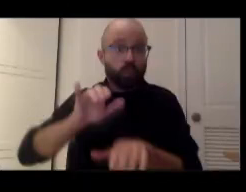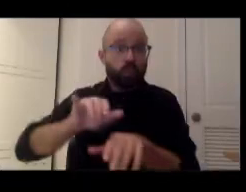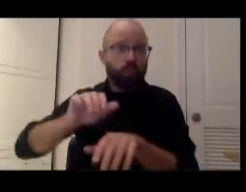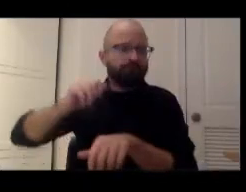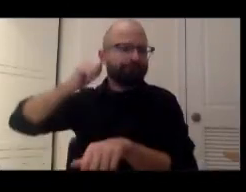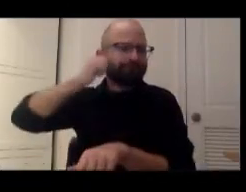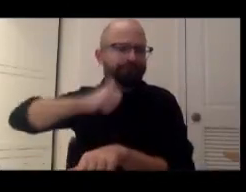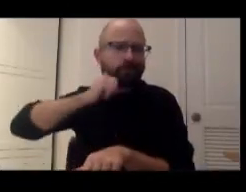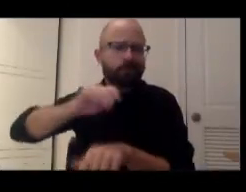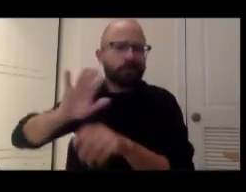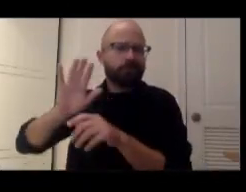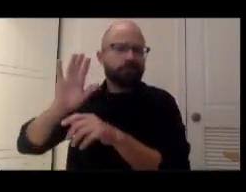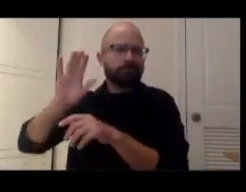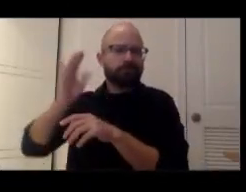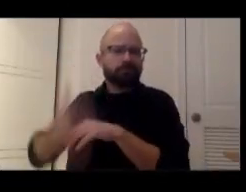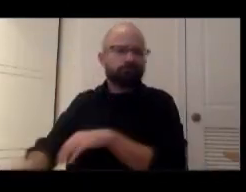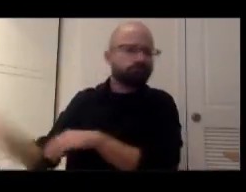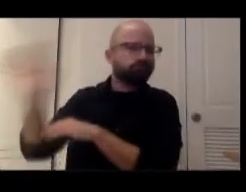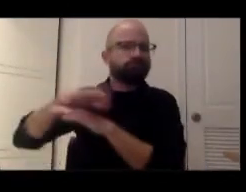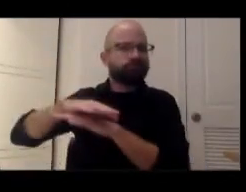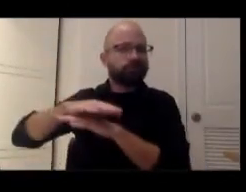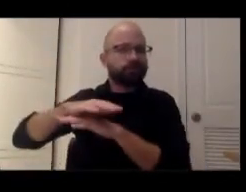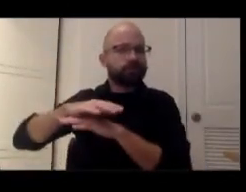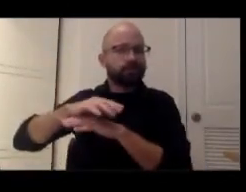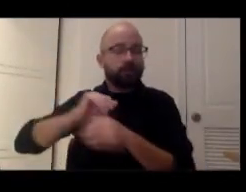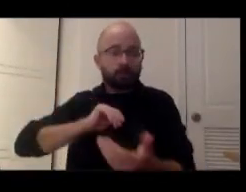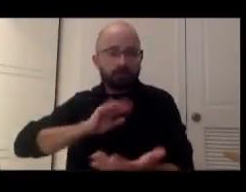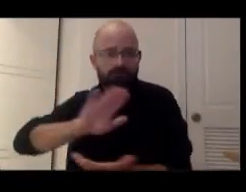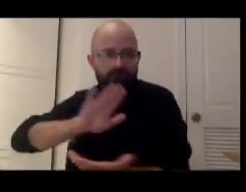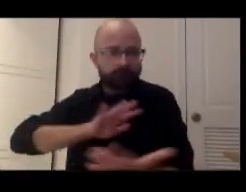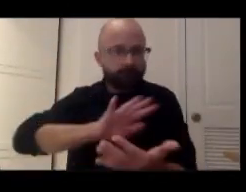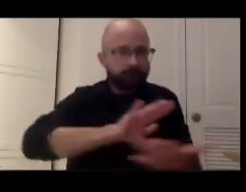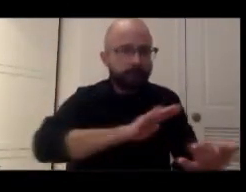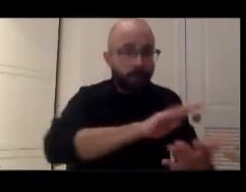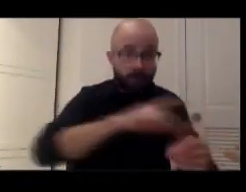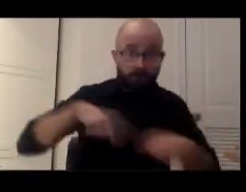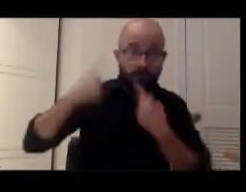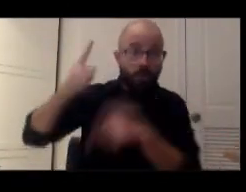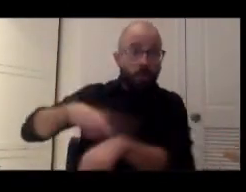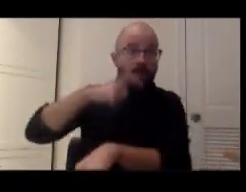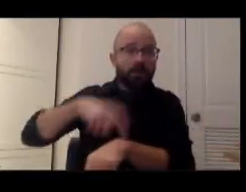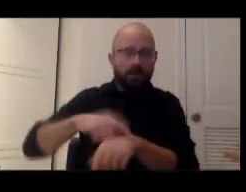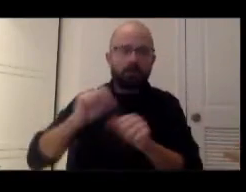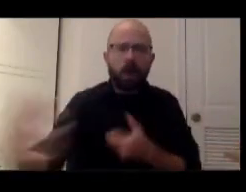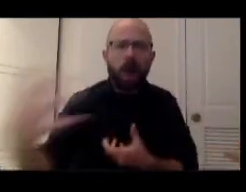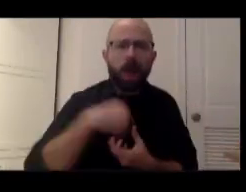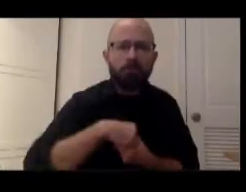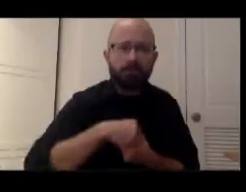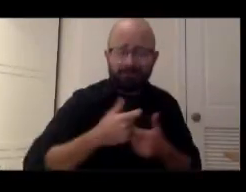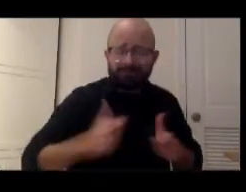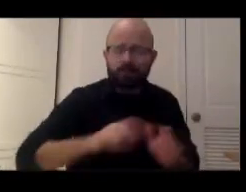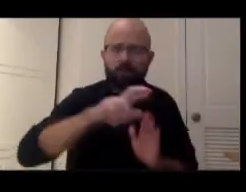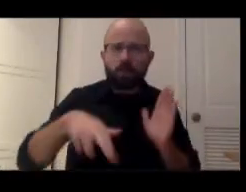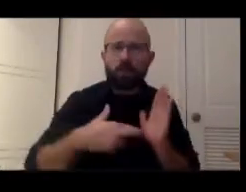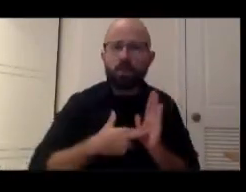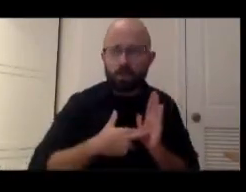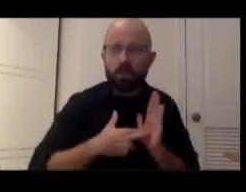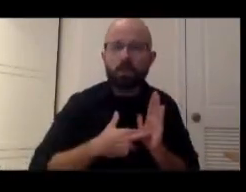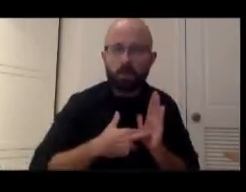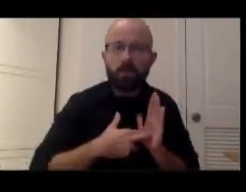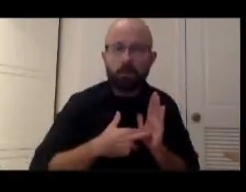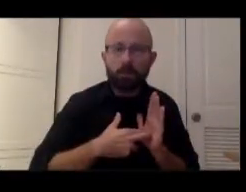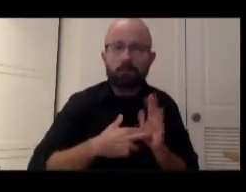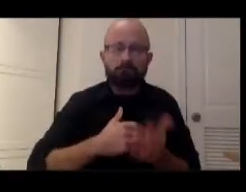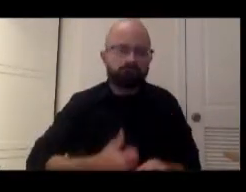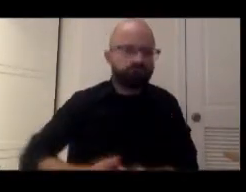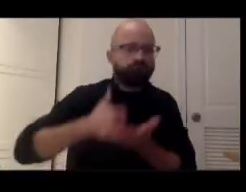-face ways, and have done so for a very long time, can really play a large role in amplifying the resources, and the goodwill,